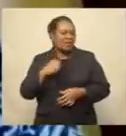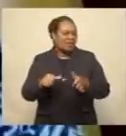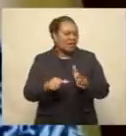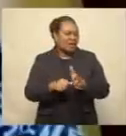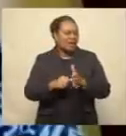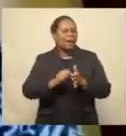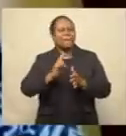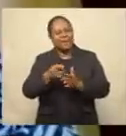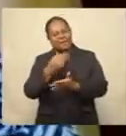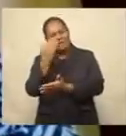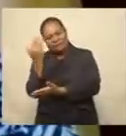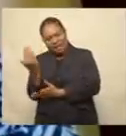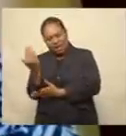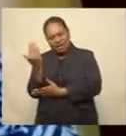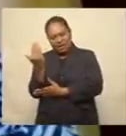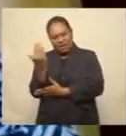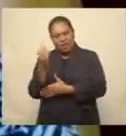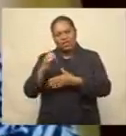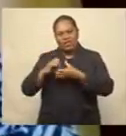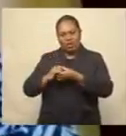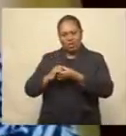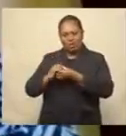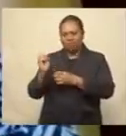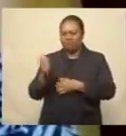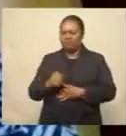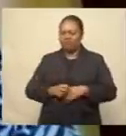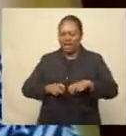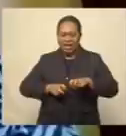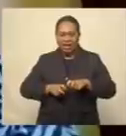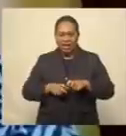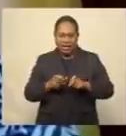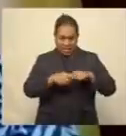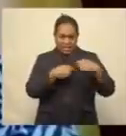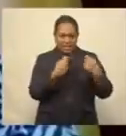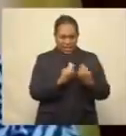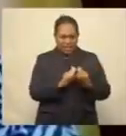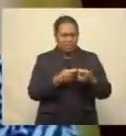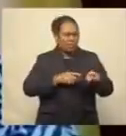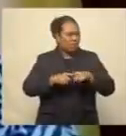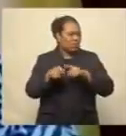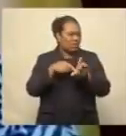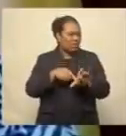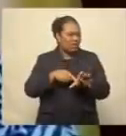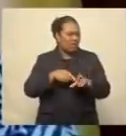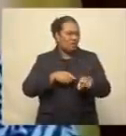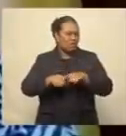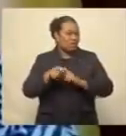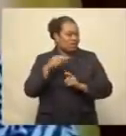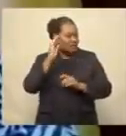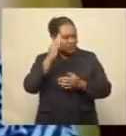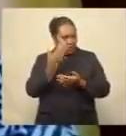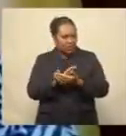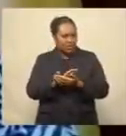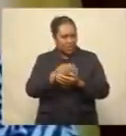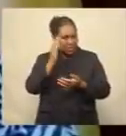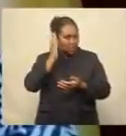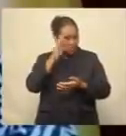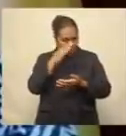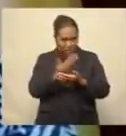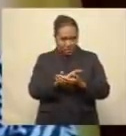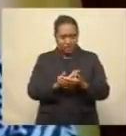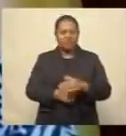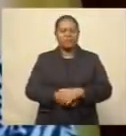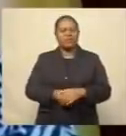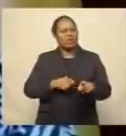on the athletes' availability. Exams, as you know, most of our athletes are young. Most of them are school students and quite a few of them are